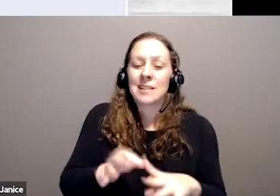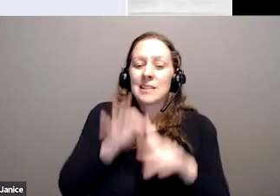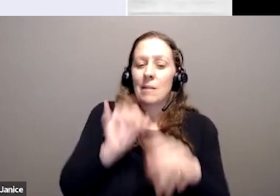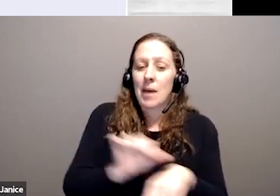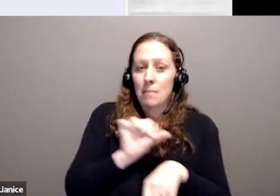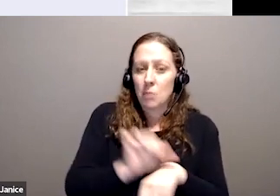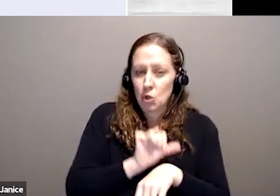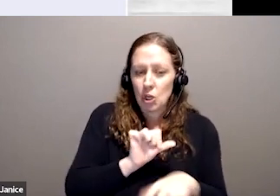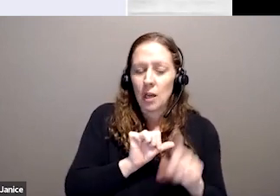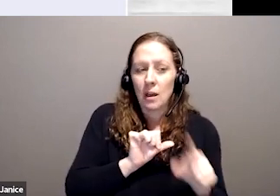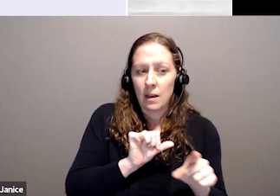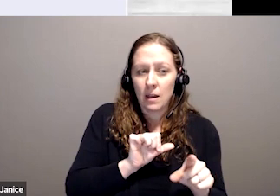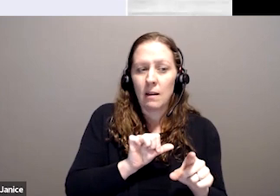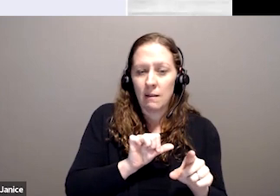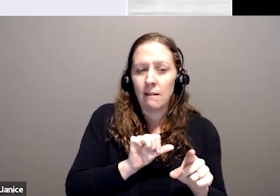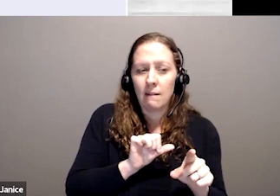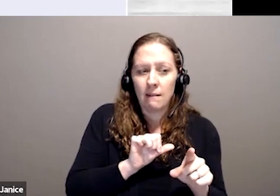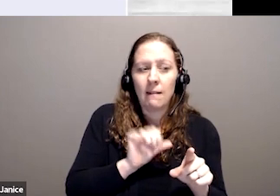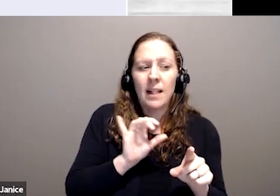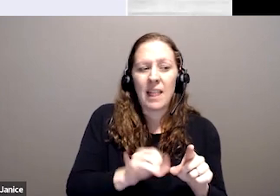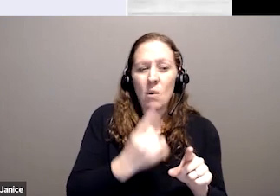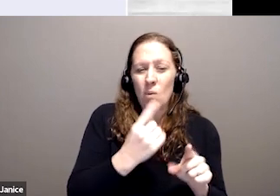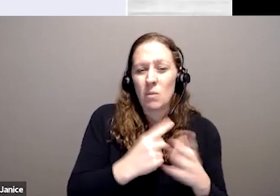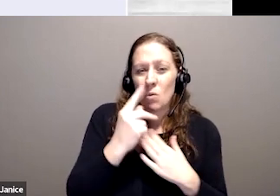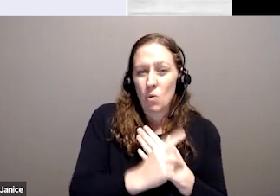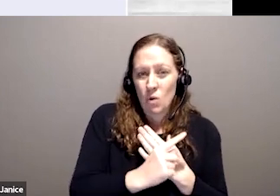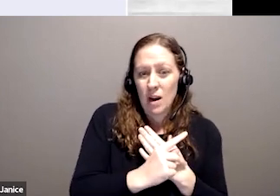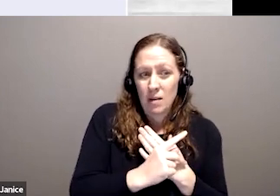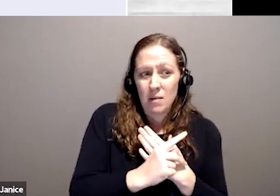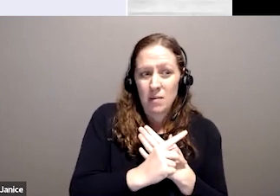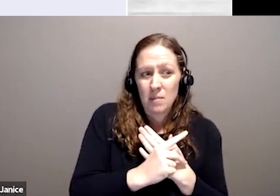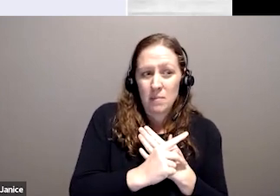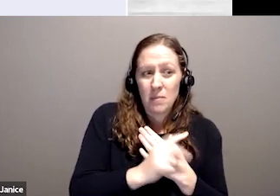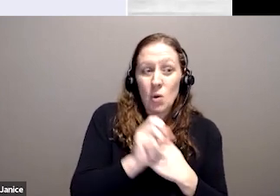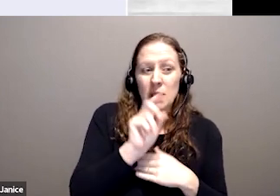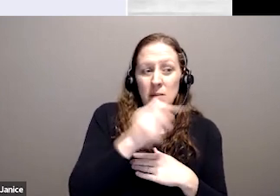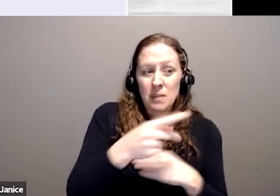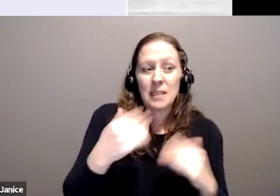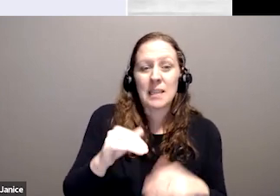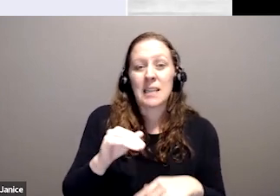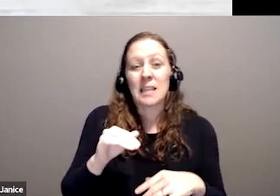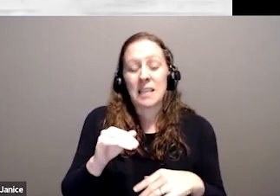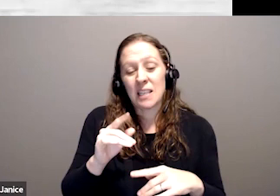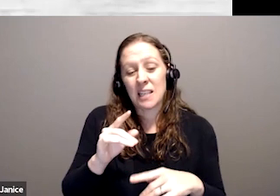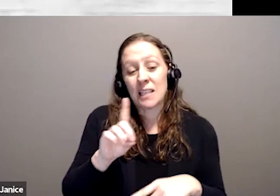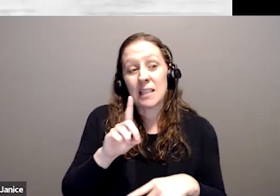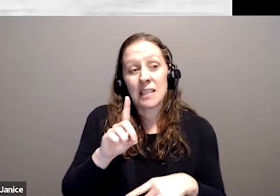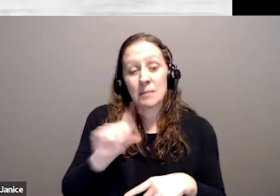hybrid in the age program. Disability insurance is family-based. Next slide, please, Yvonne.